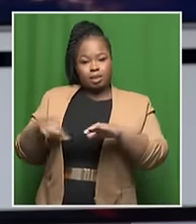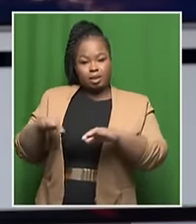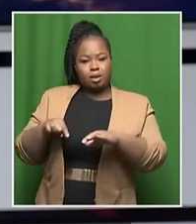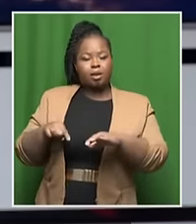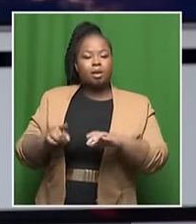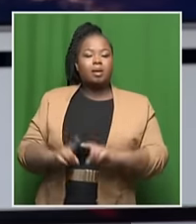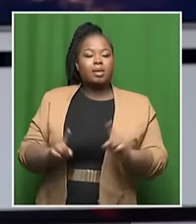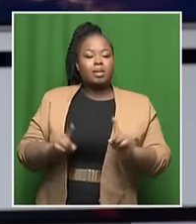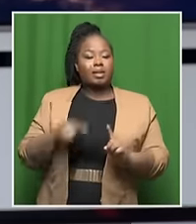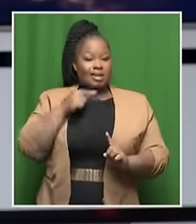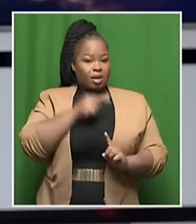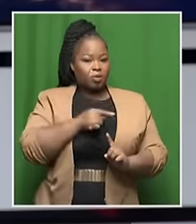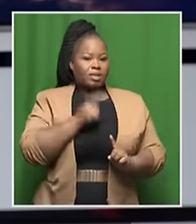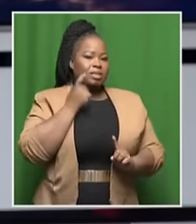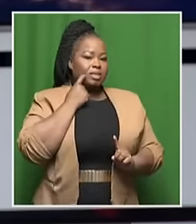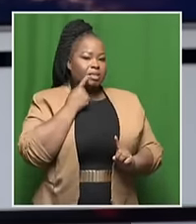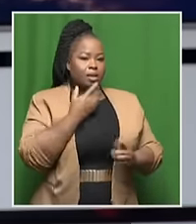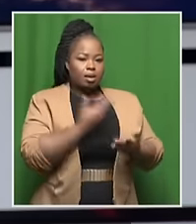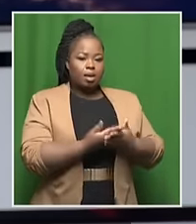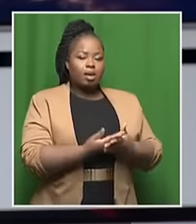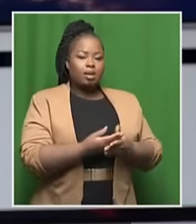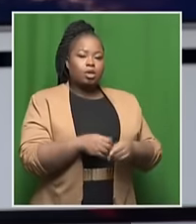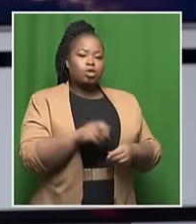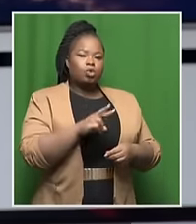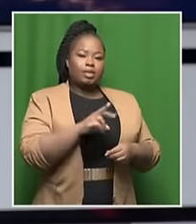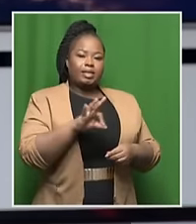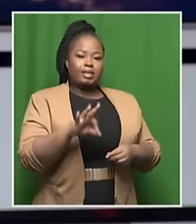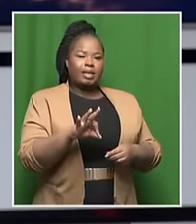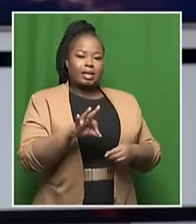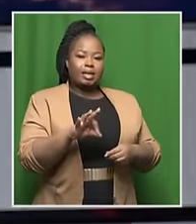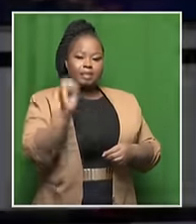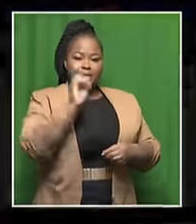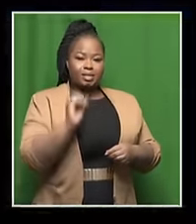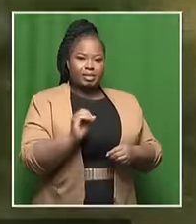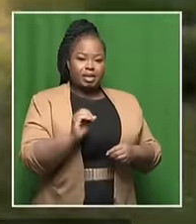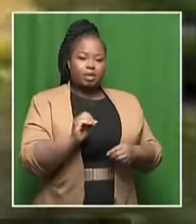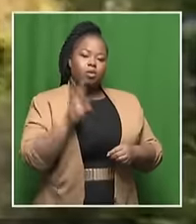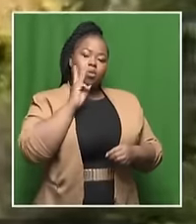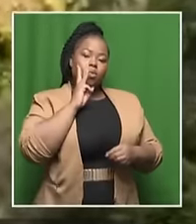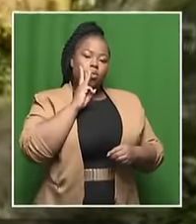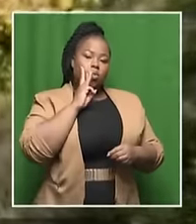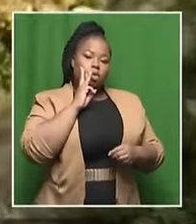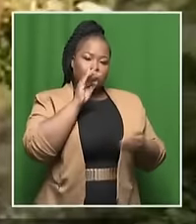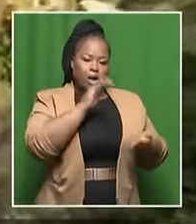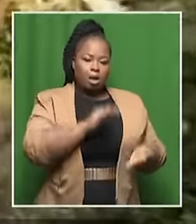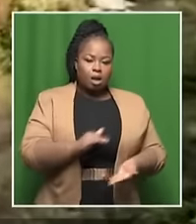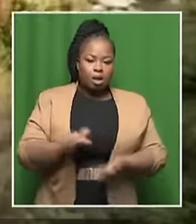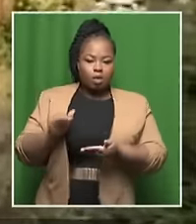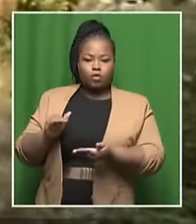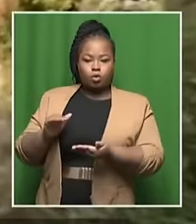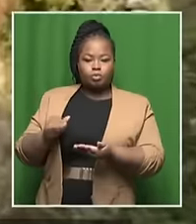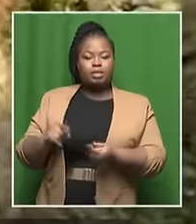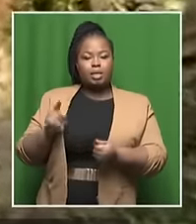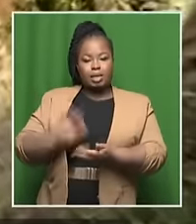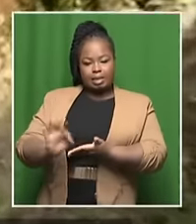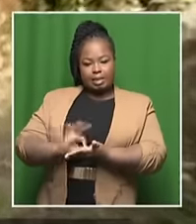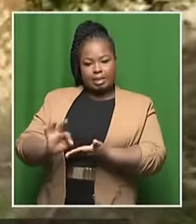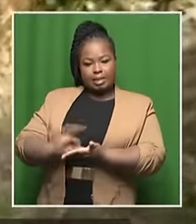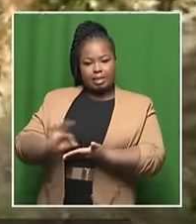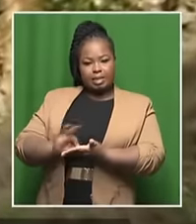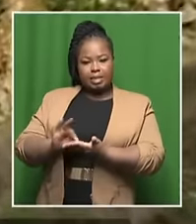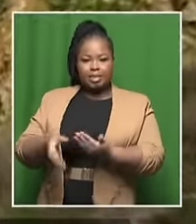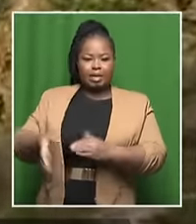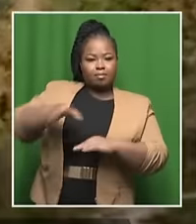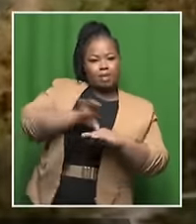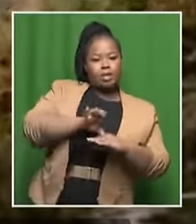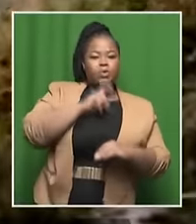withdraw 23% less water from the system, treat the water, and only top up. And that water